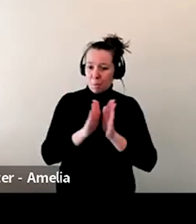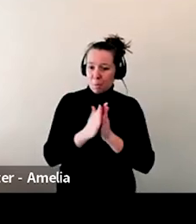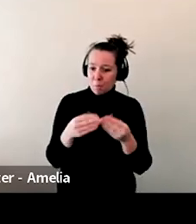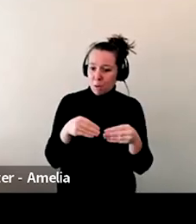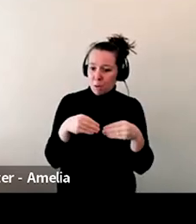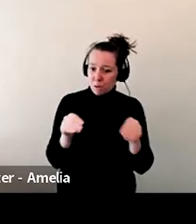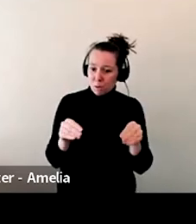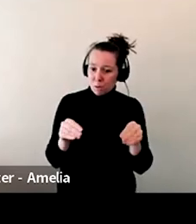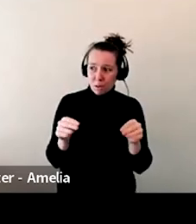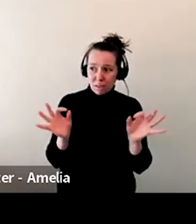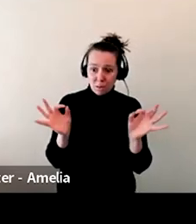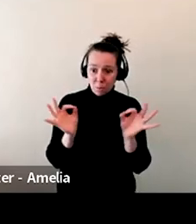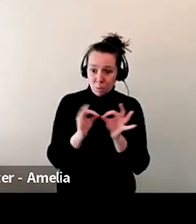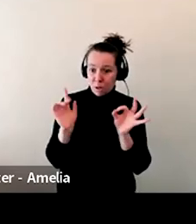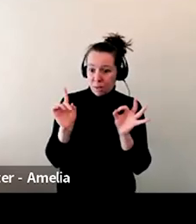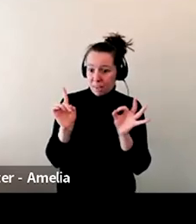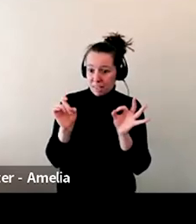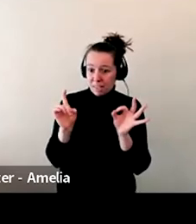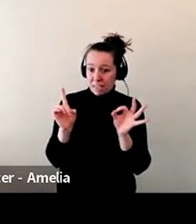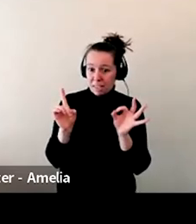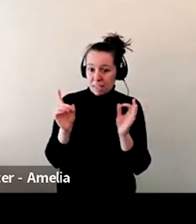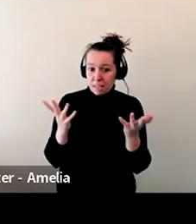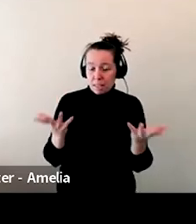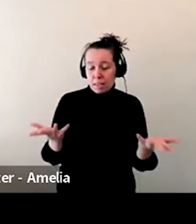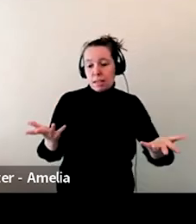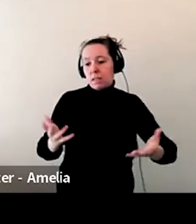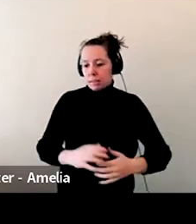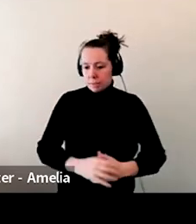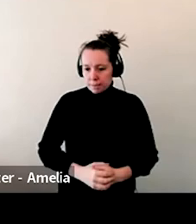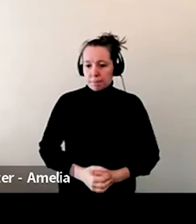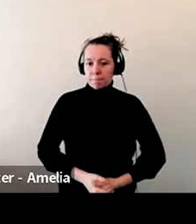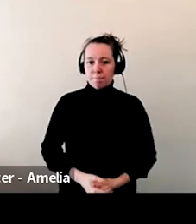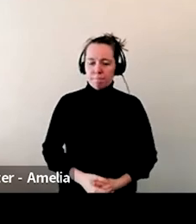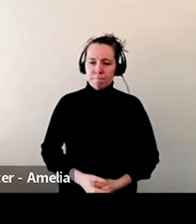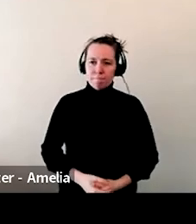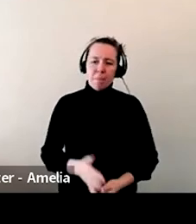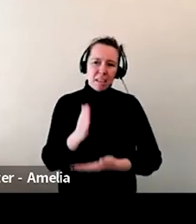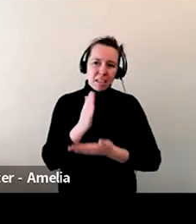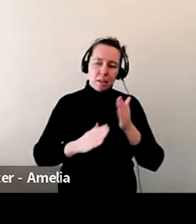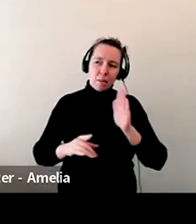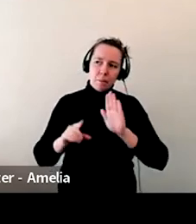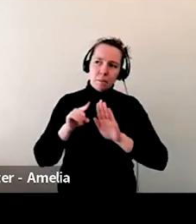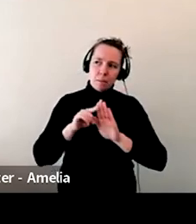can I make a go of it? And it's been a community this size and disappointments.